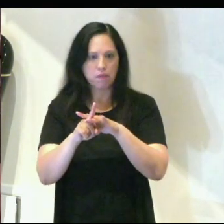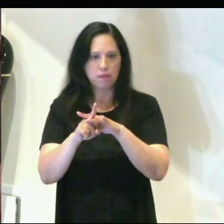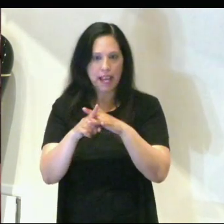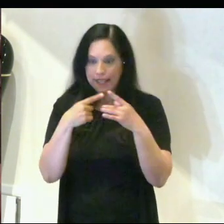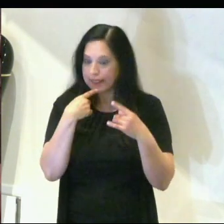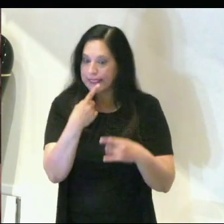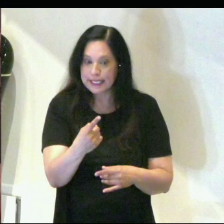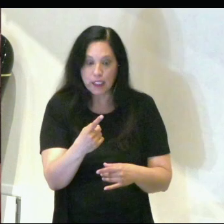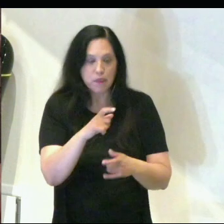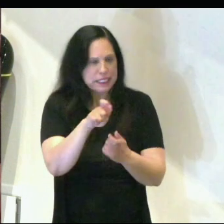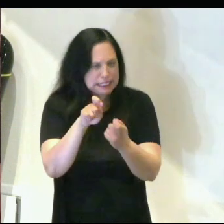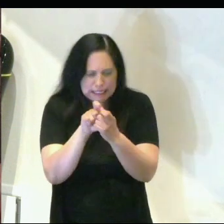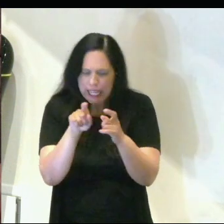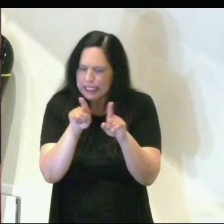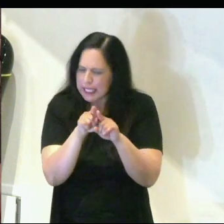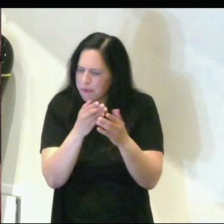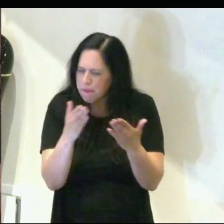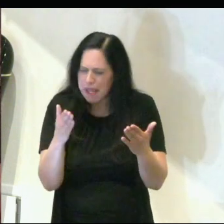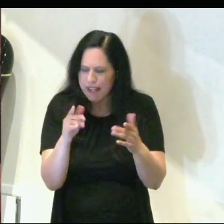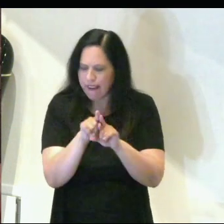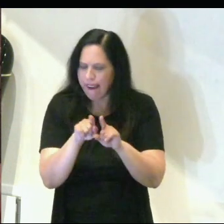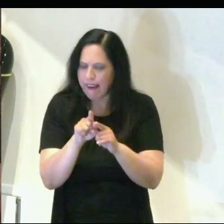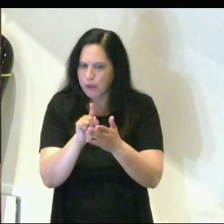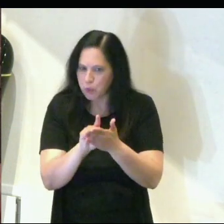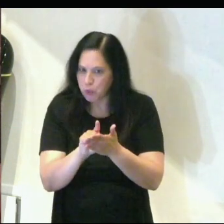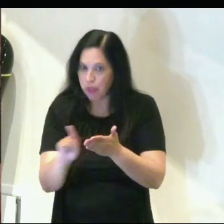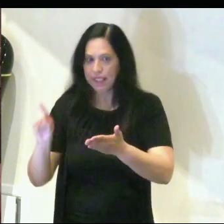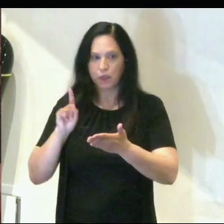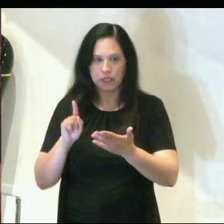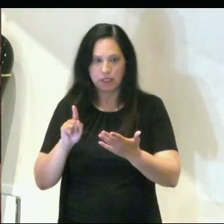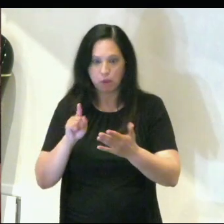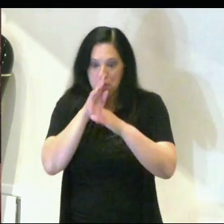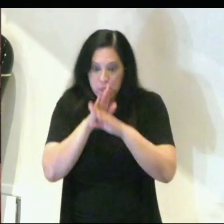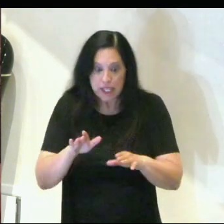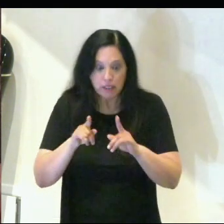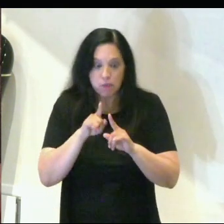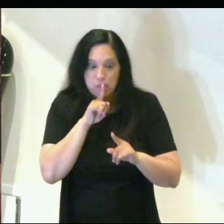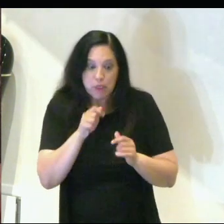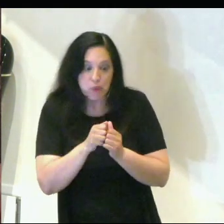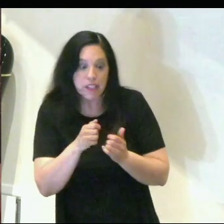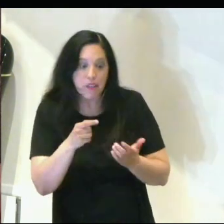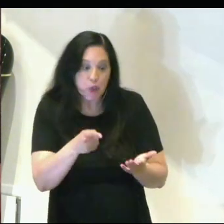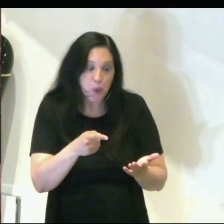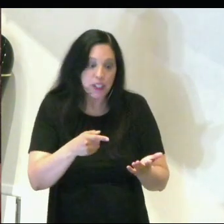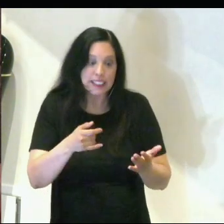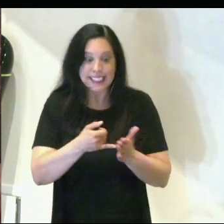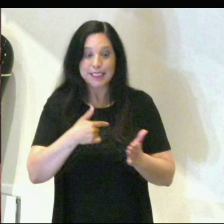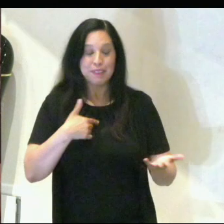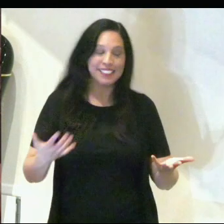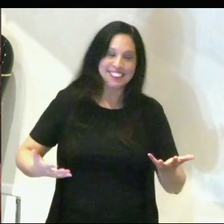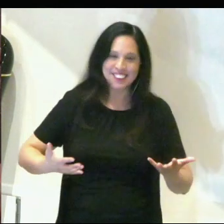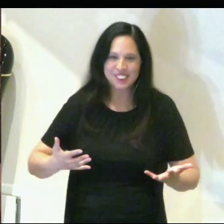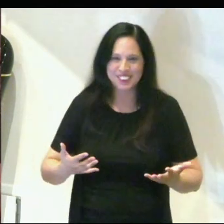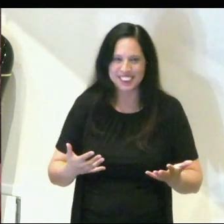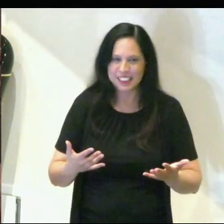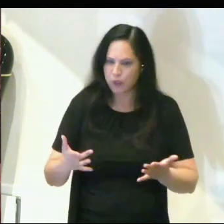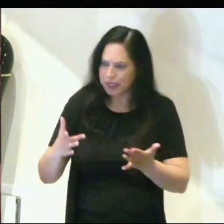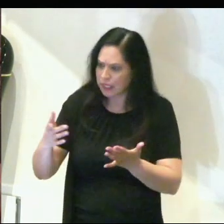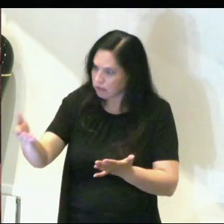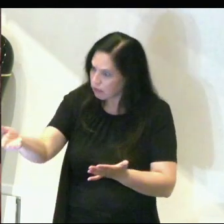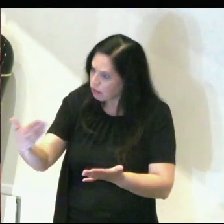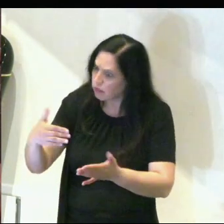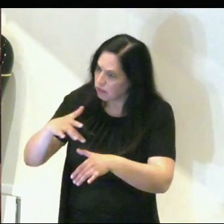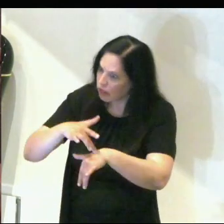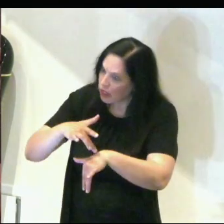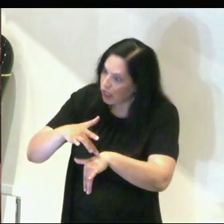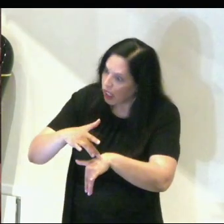disciples the week before. Probably so as not to scare them. Hey, peace be with you. It's me. Then he said to Thomas, put your finger here. Here, see my hands, reach